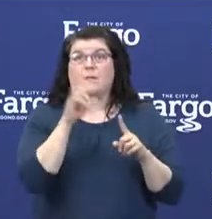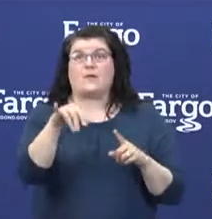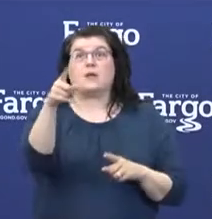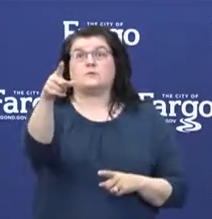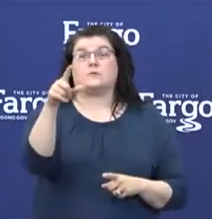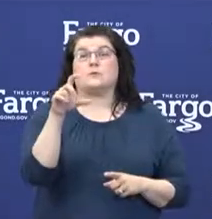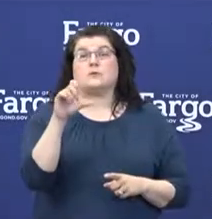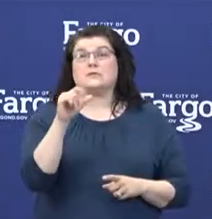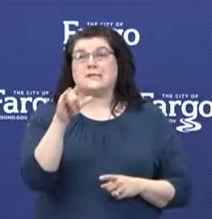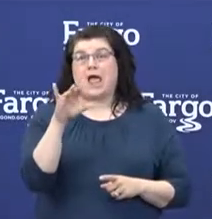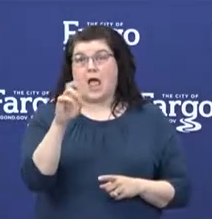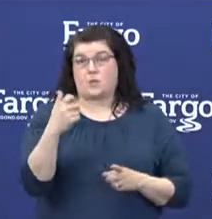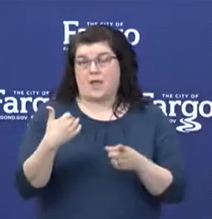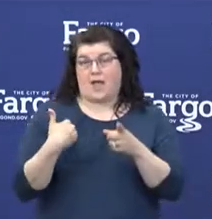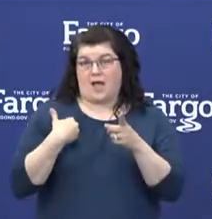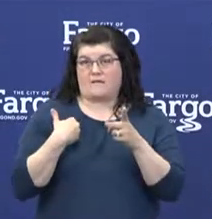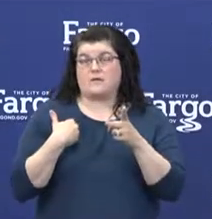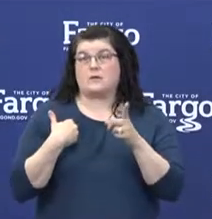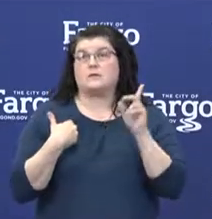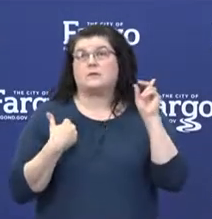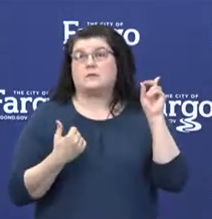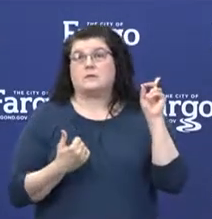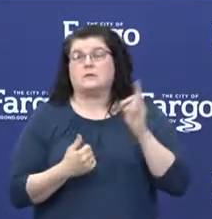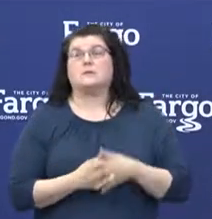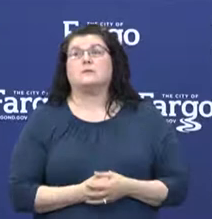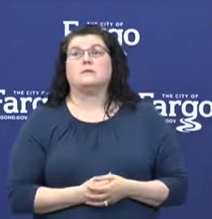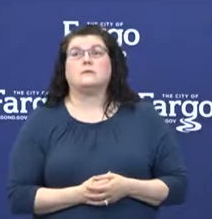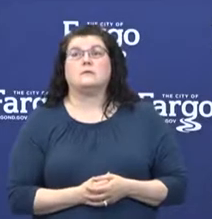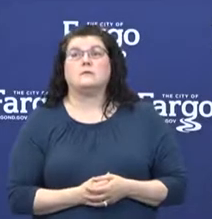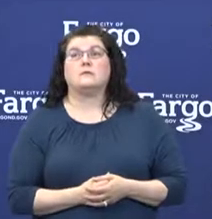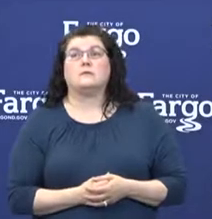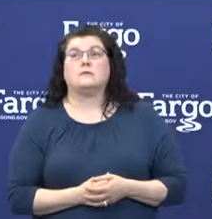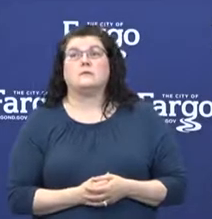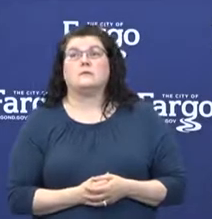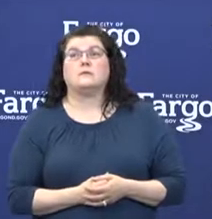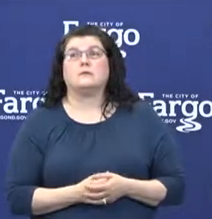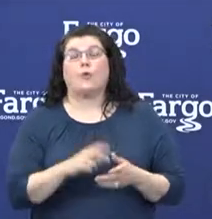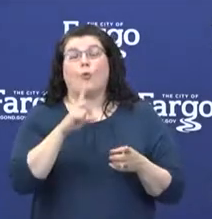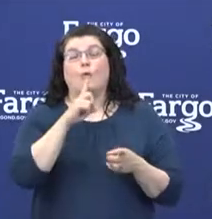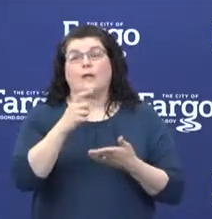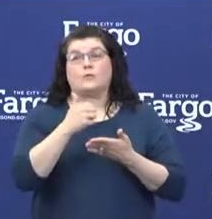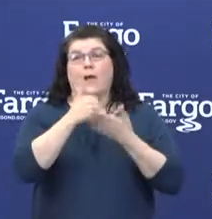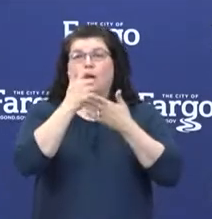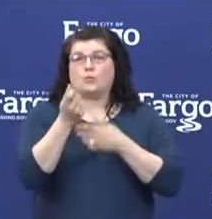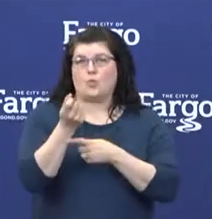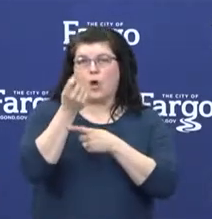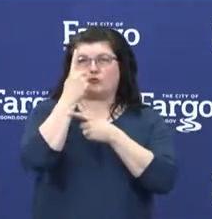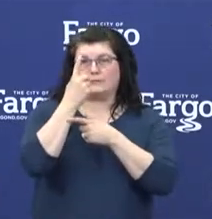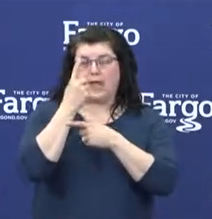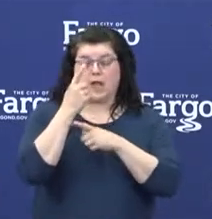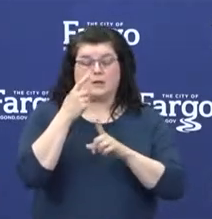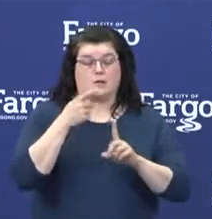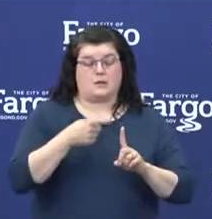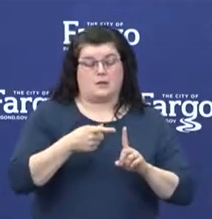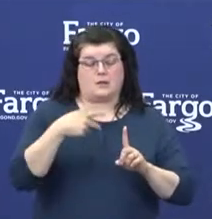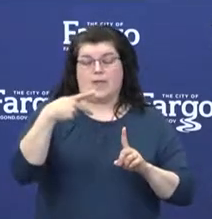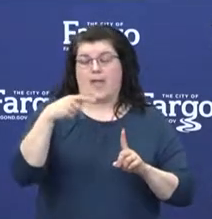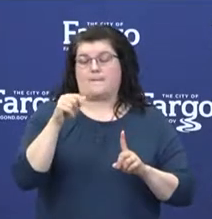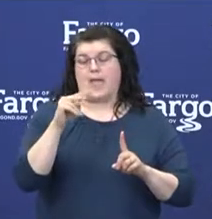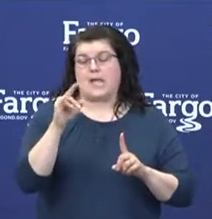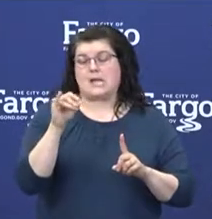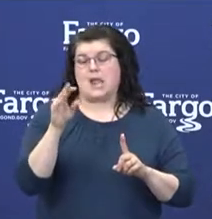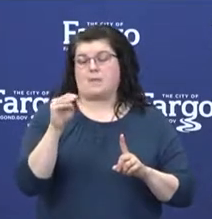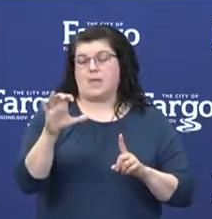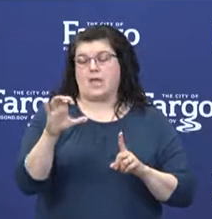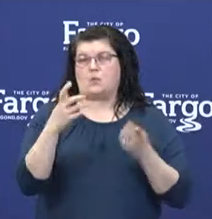that we have up is really kind of to help us understand better the multiple effects that a pandemic represents.